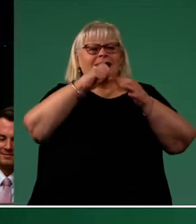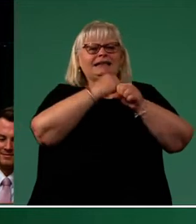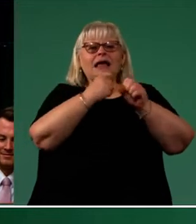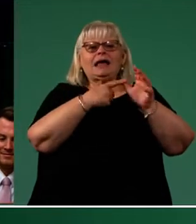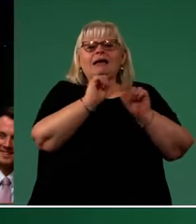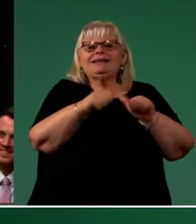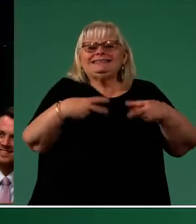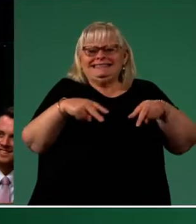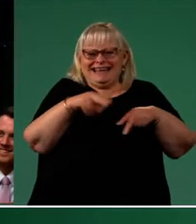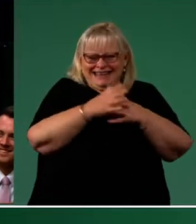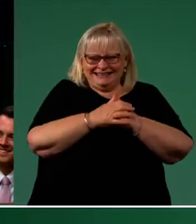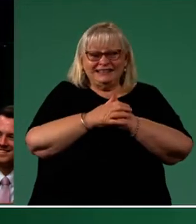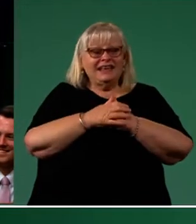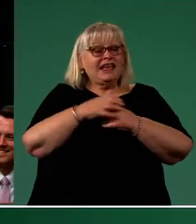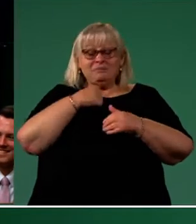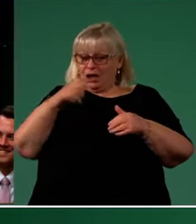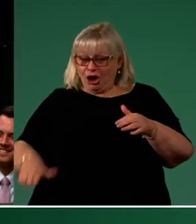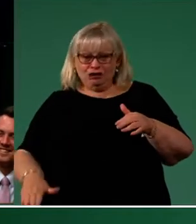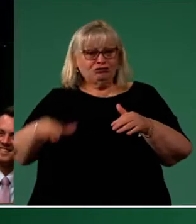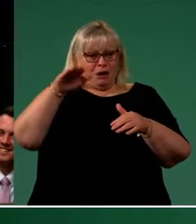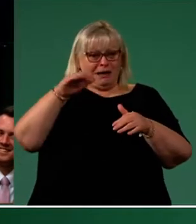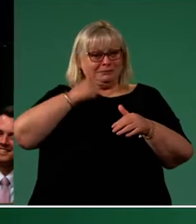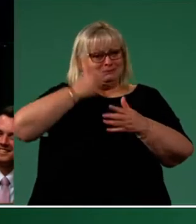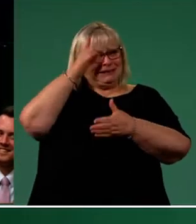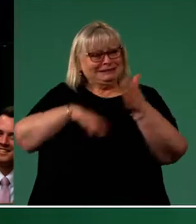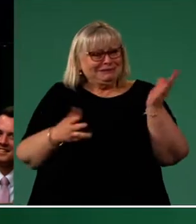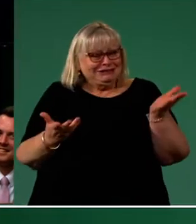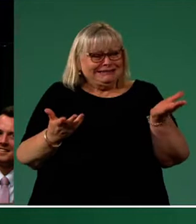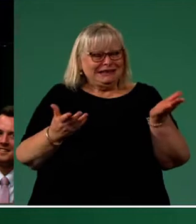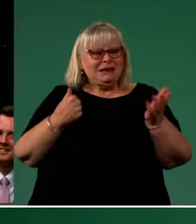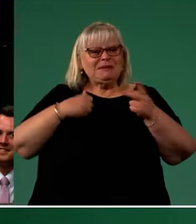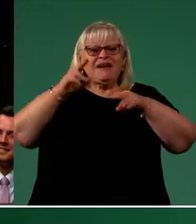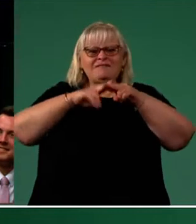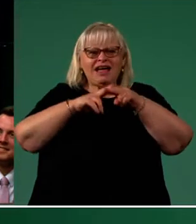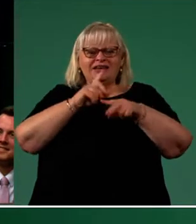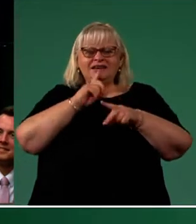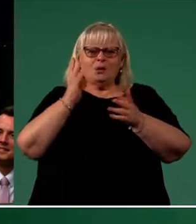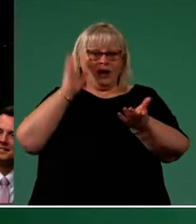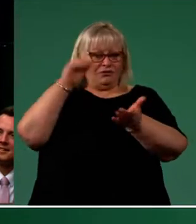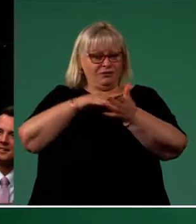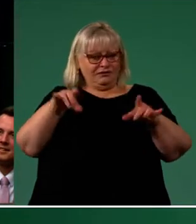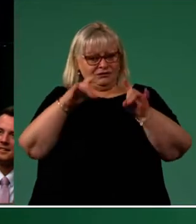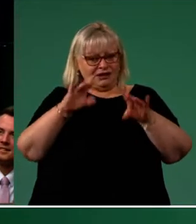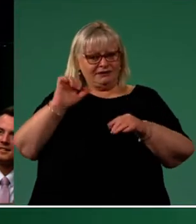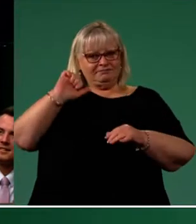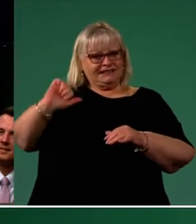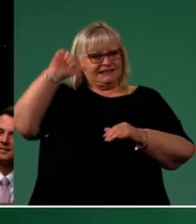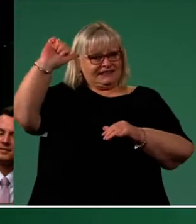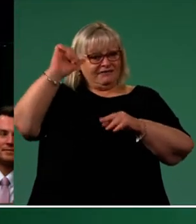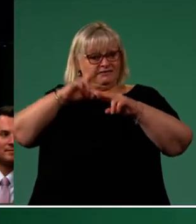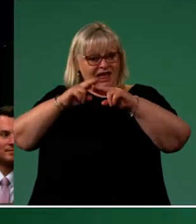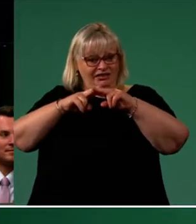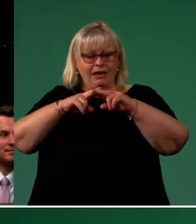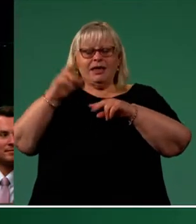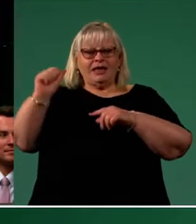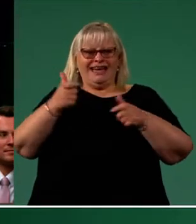up, were all part of my experience growing up. My father told me that upon arrival to Australia his father was greeted at the airport